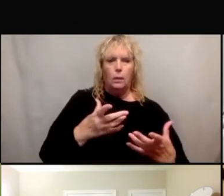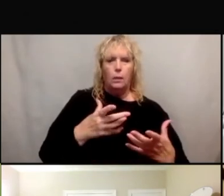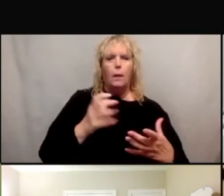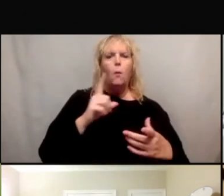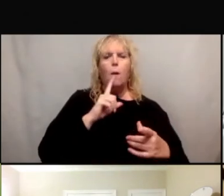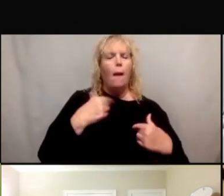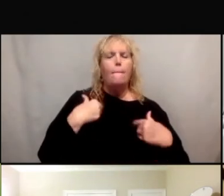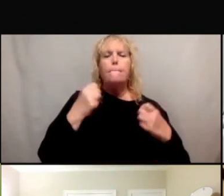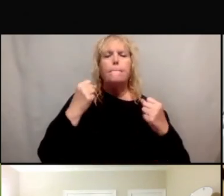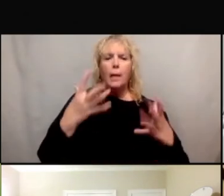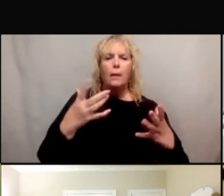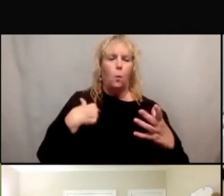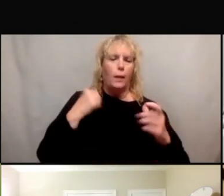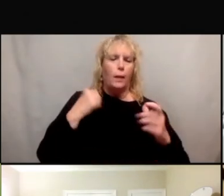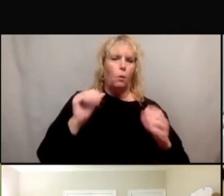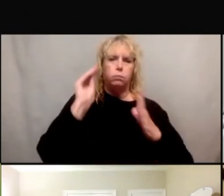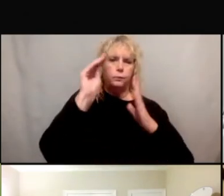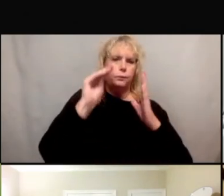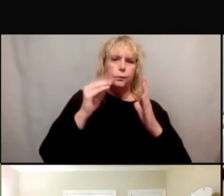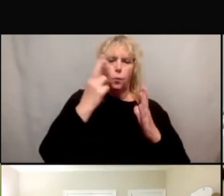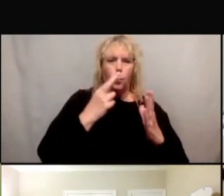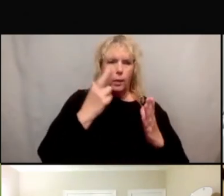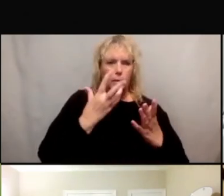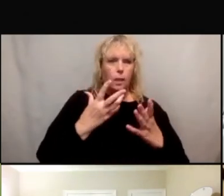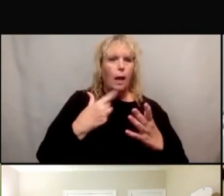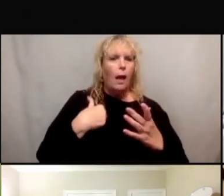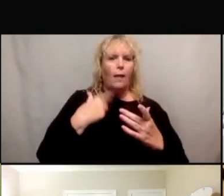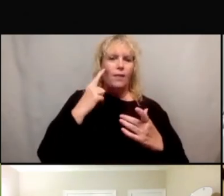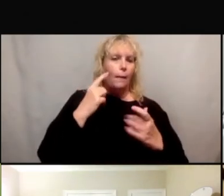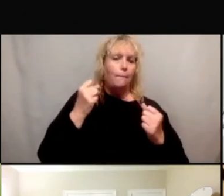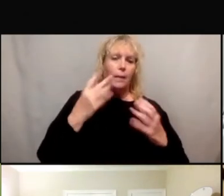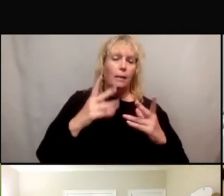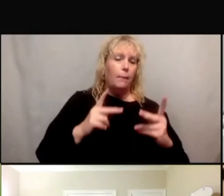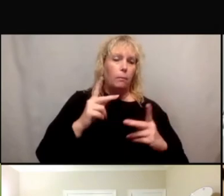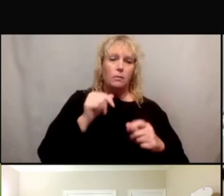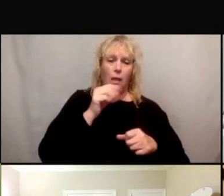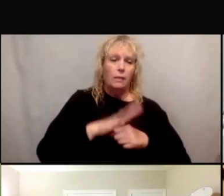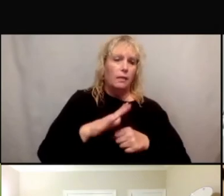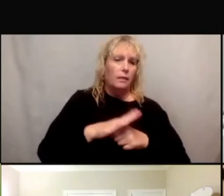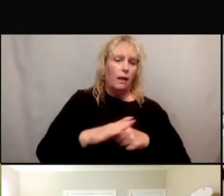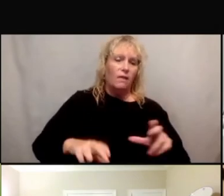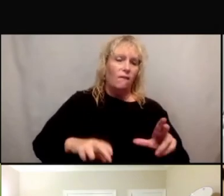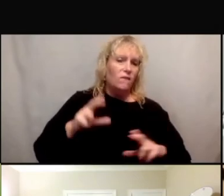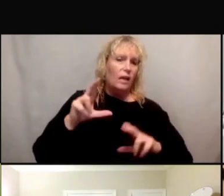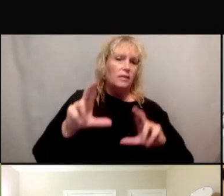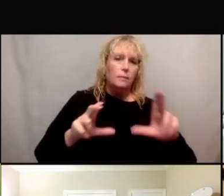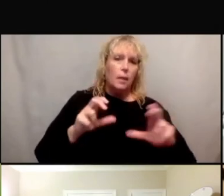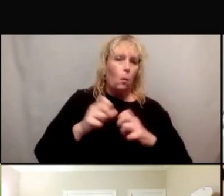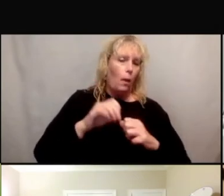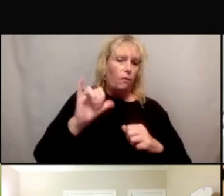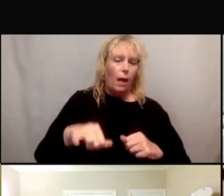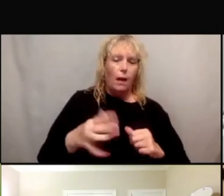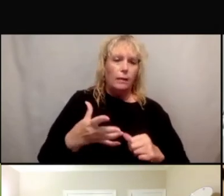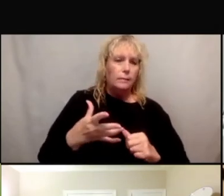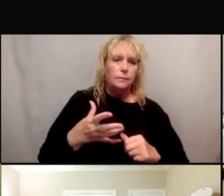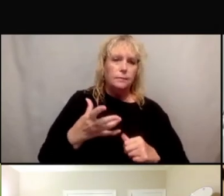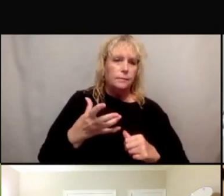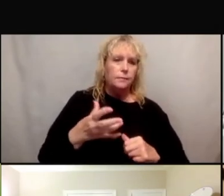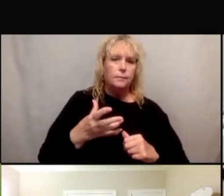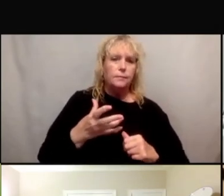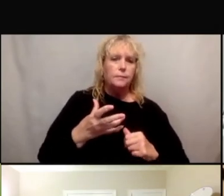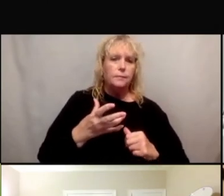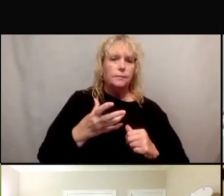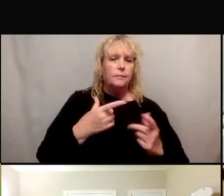But one of the ones that I think about is just lack of investment overall in communities where research takes place without